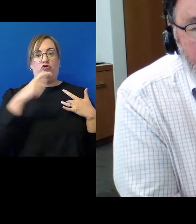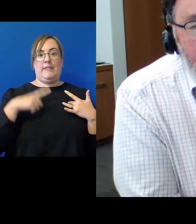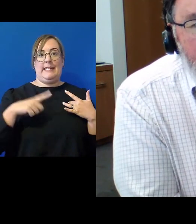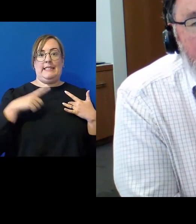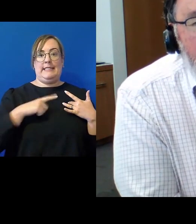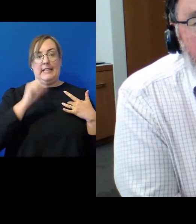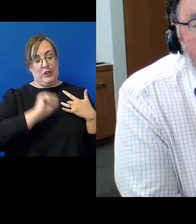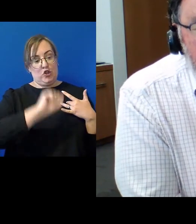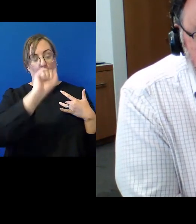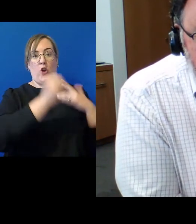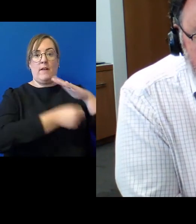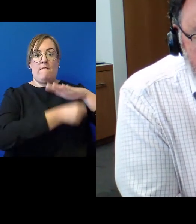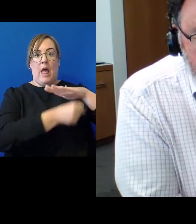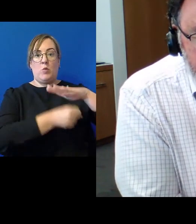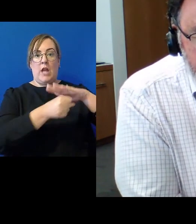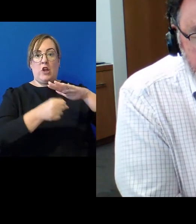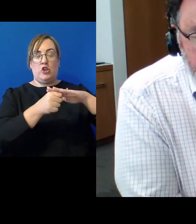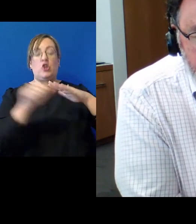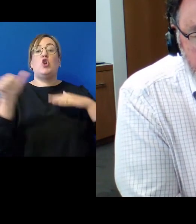that it should go this far